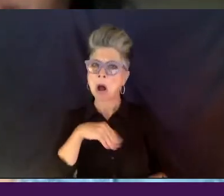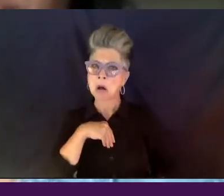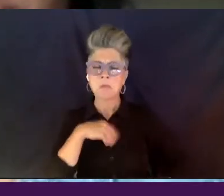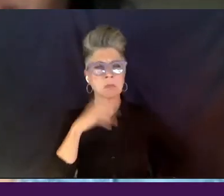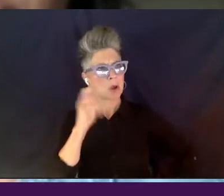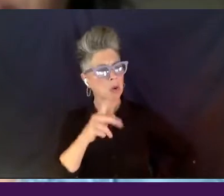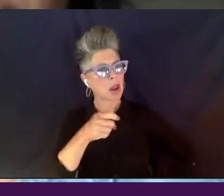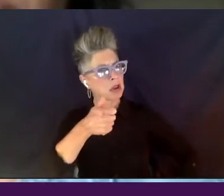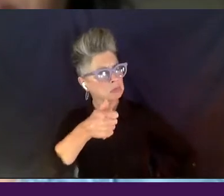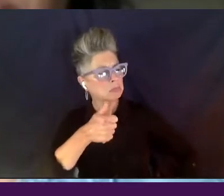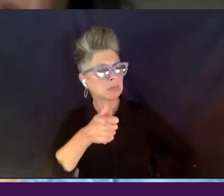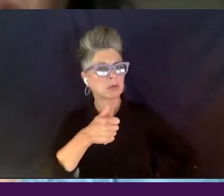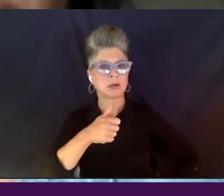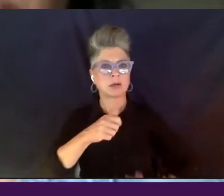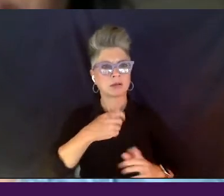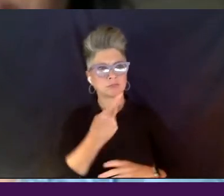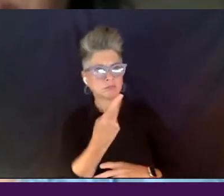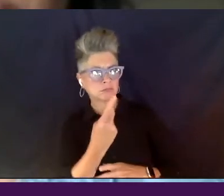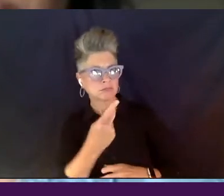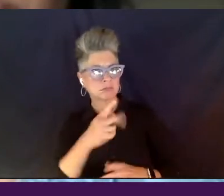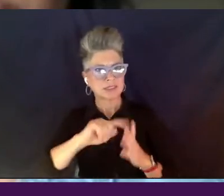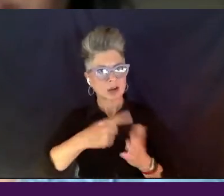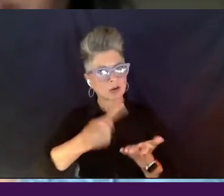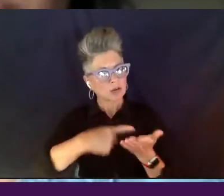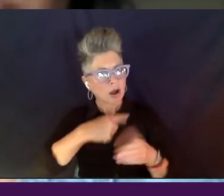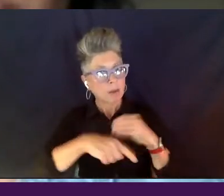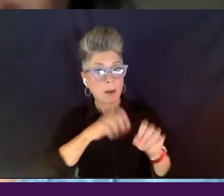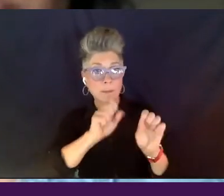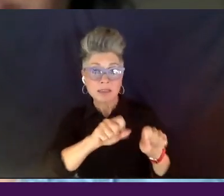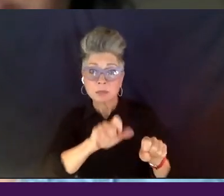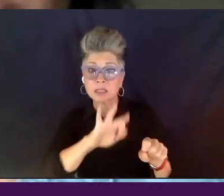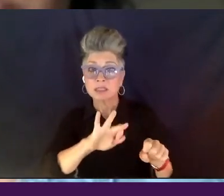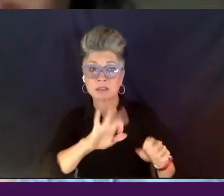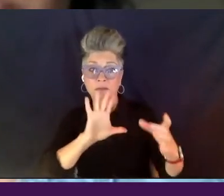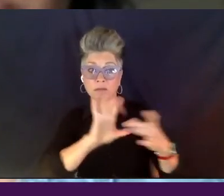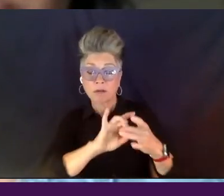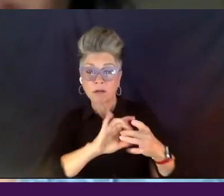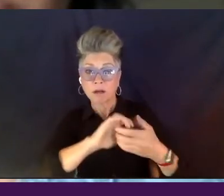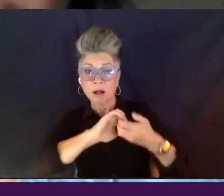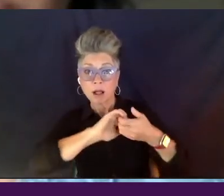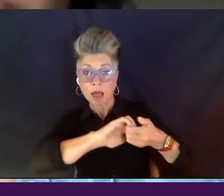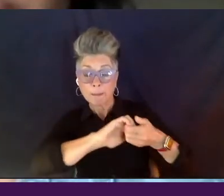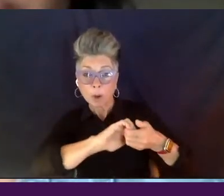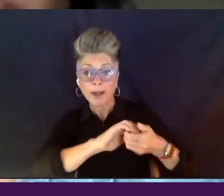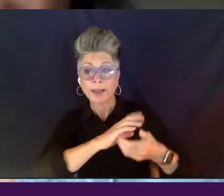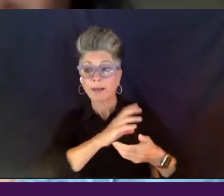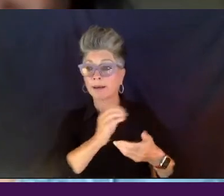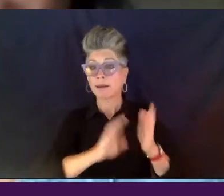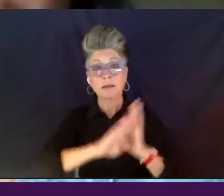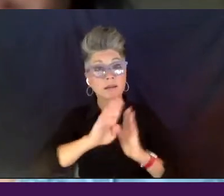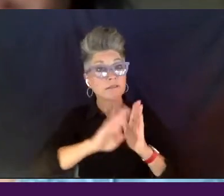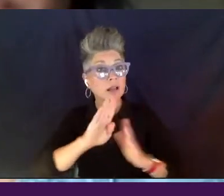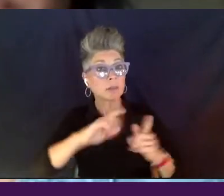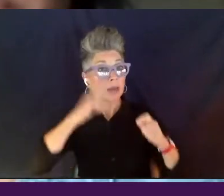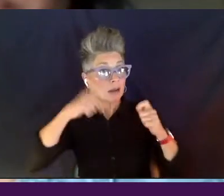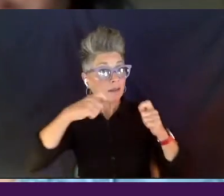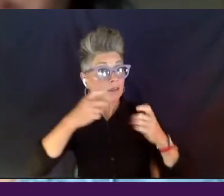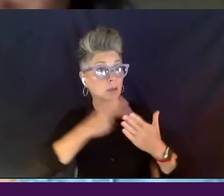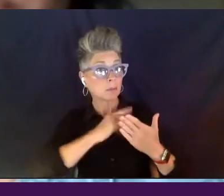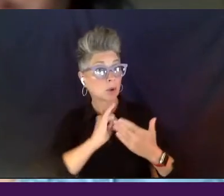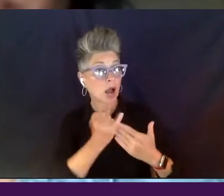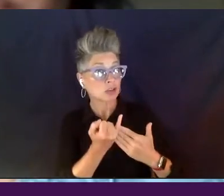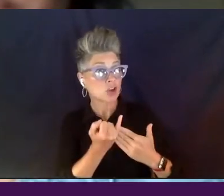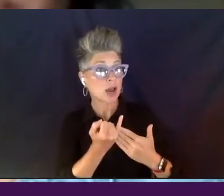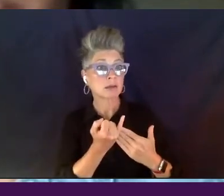started to talk about possibilities about collaborating and, um, you know, uh, developing a film project that, um,